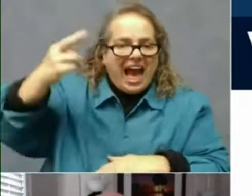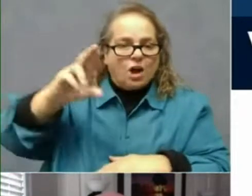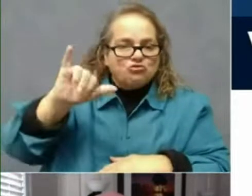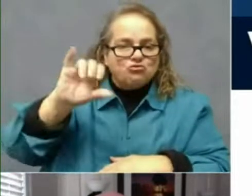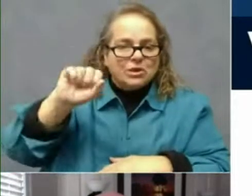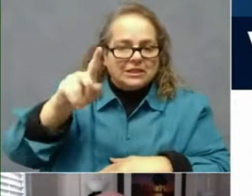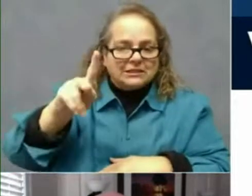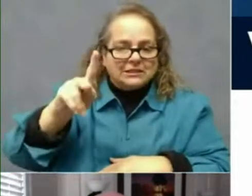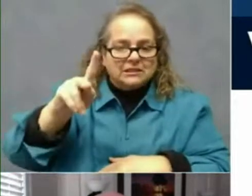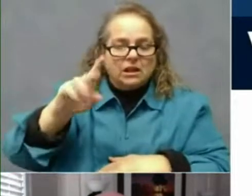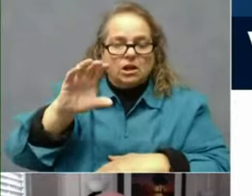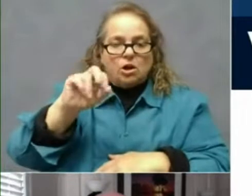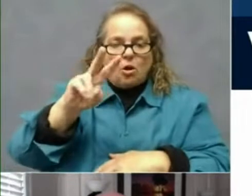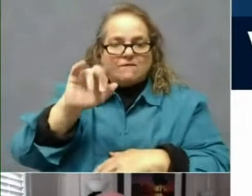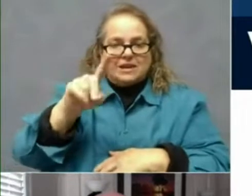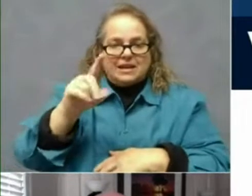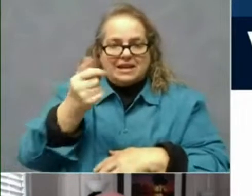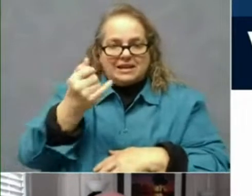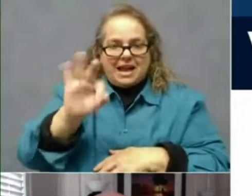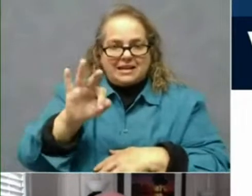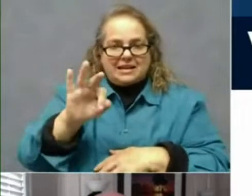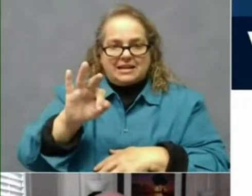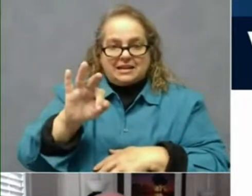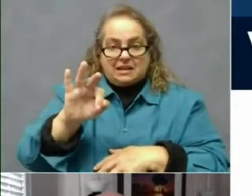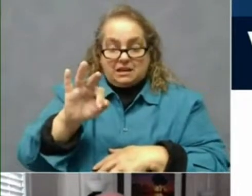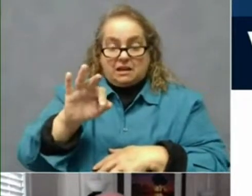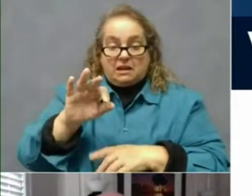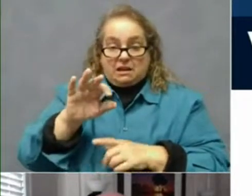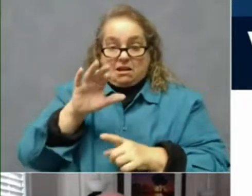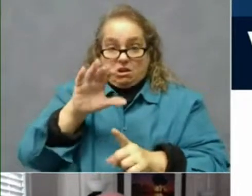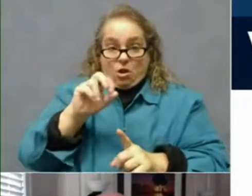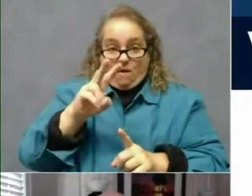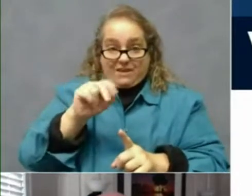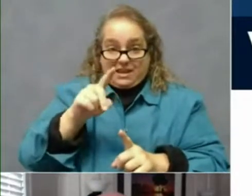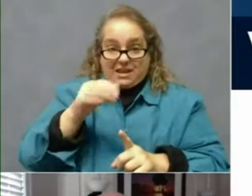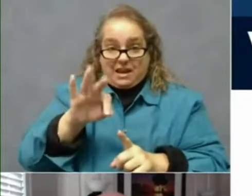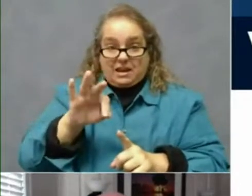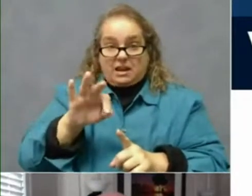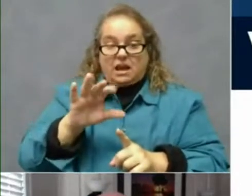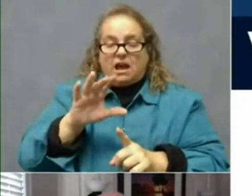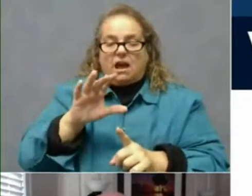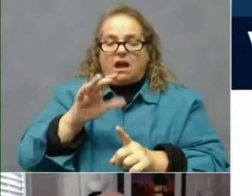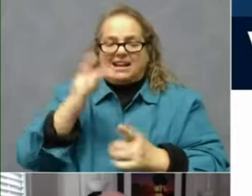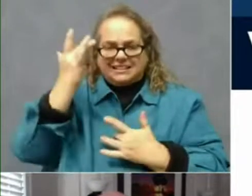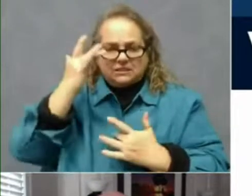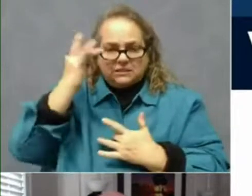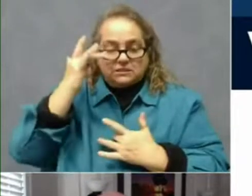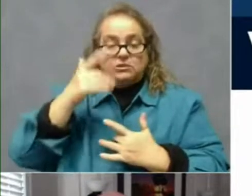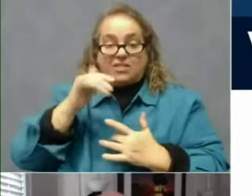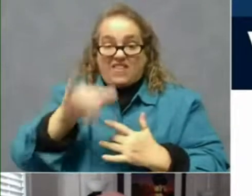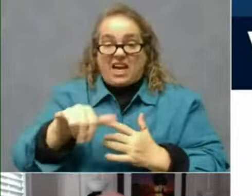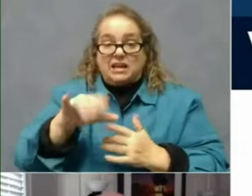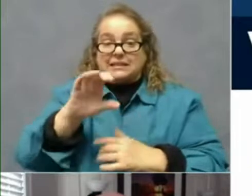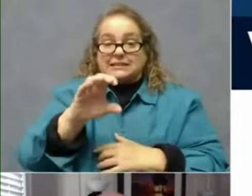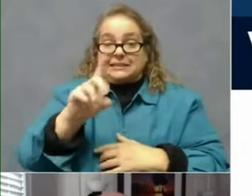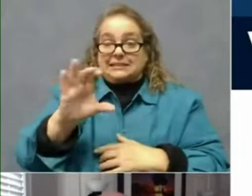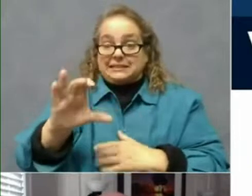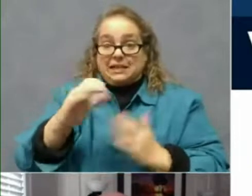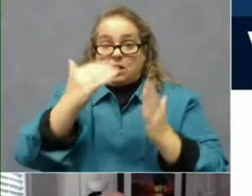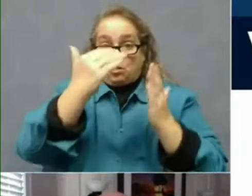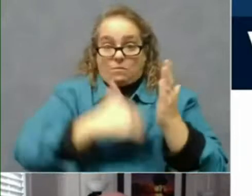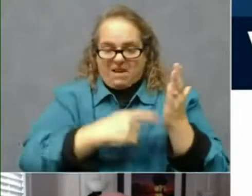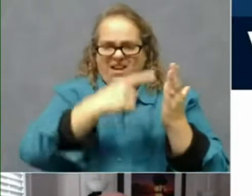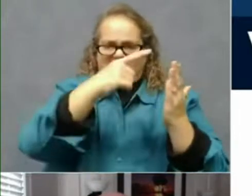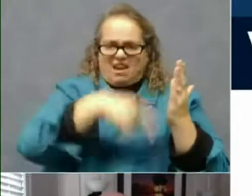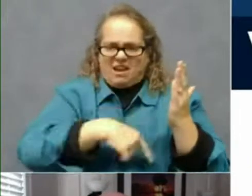conditions, that is published on the CDC website. And all essential workers, as listed